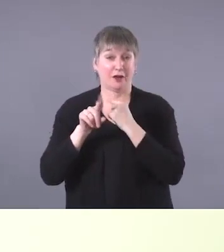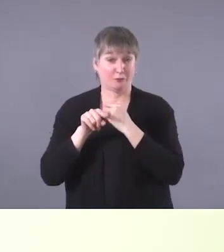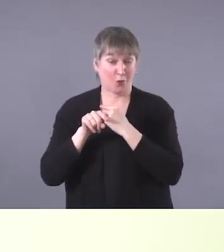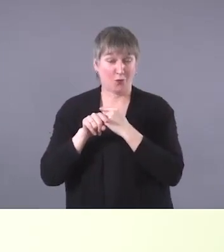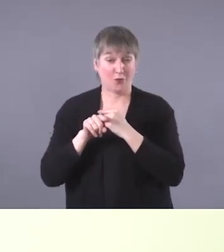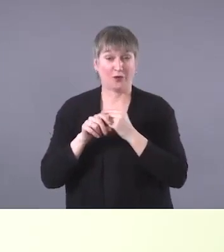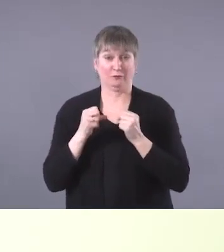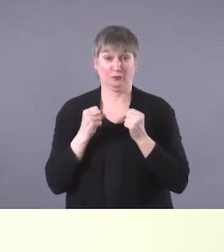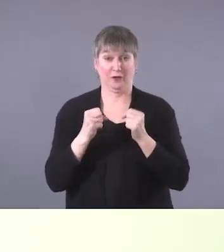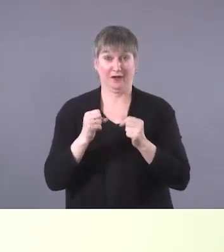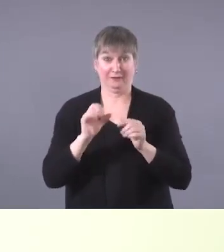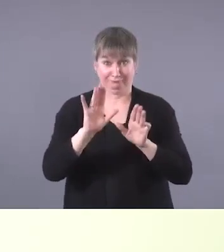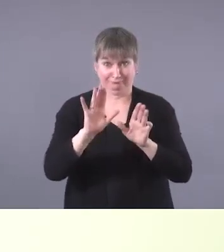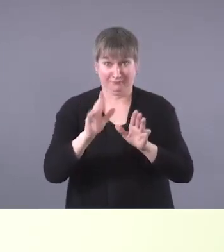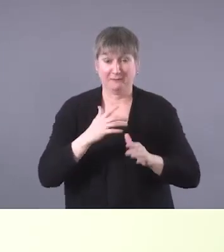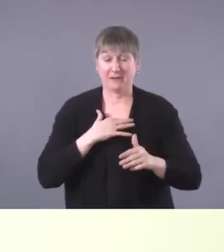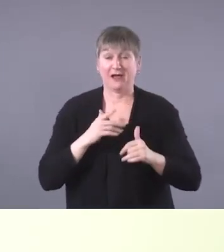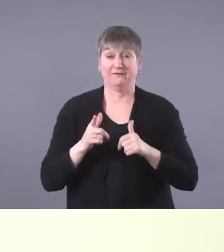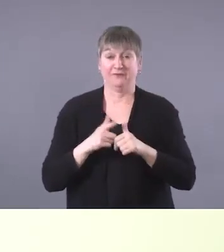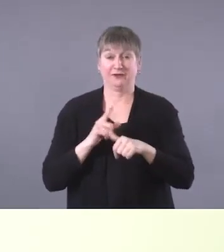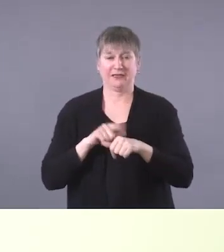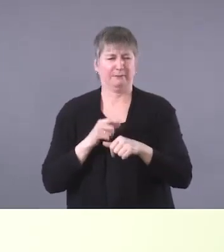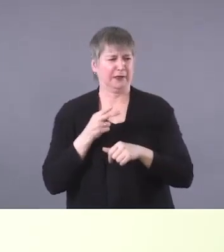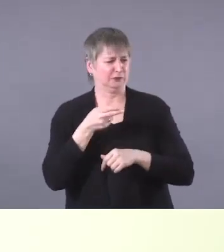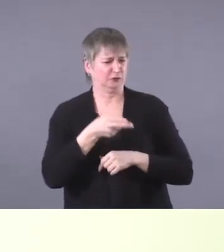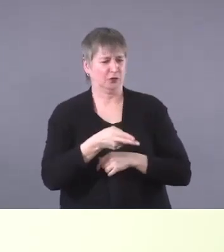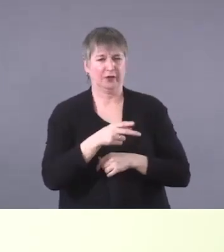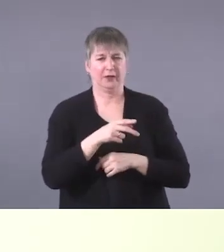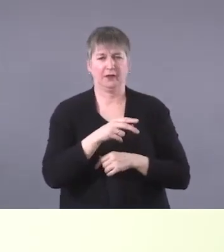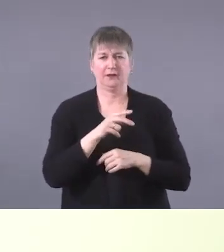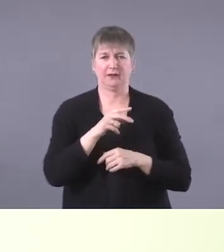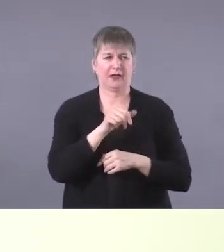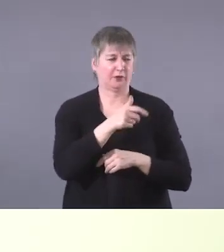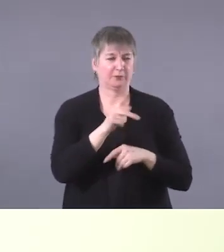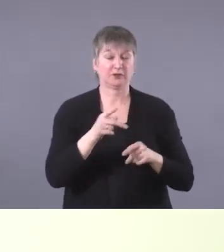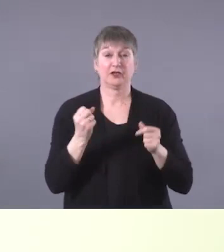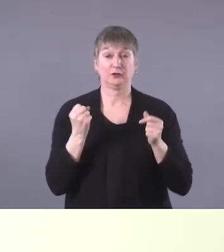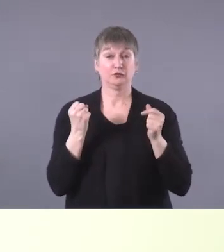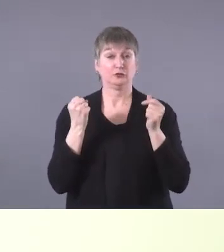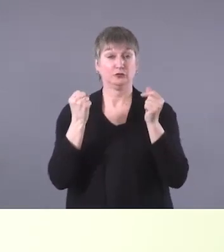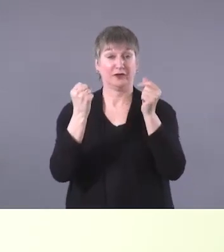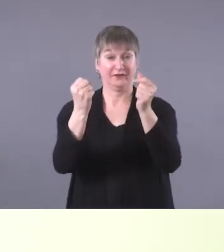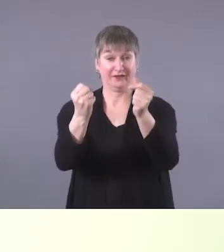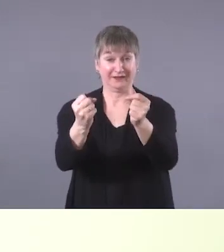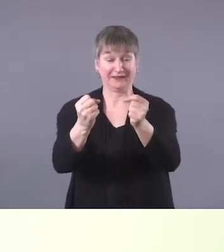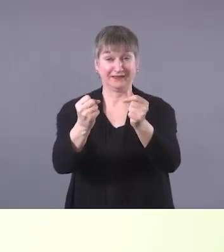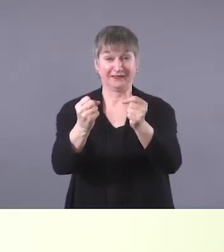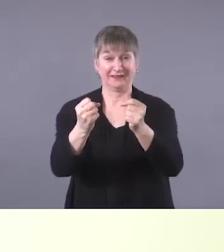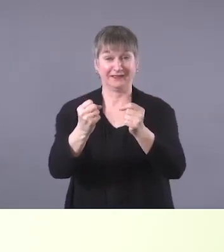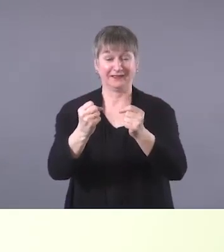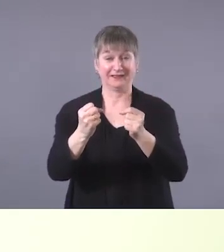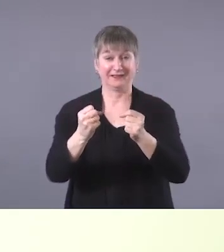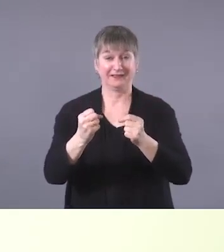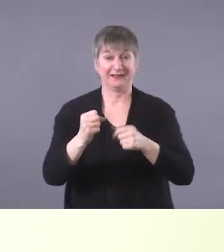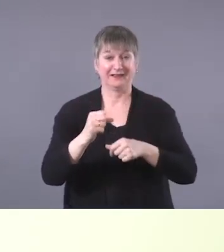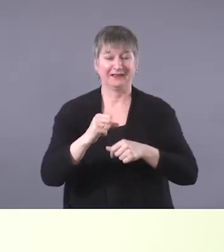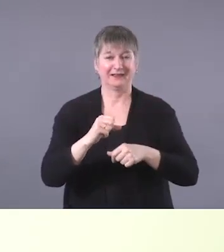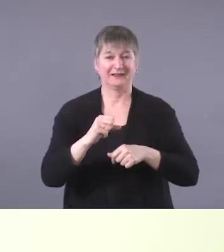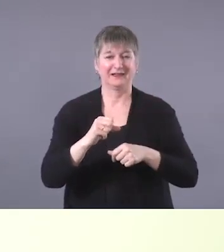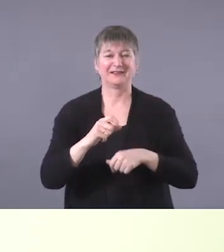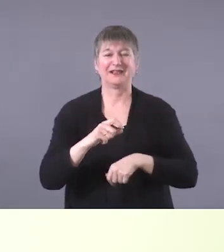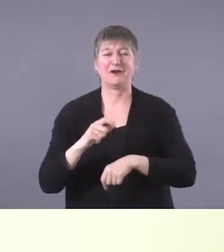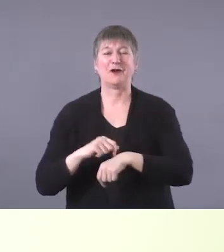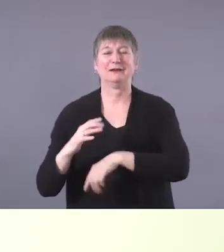I went along with somebody driving me, uh, across the ice road. It's four o'clock. Sorry about that.